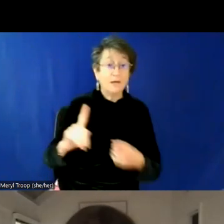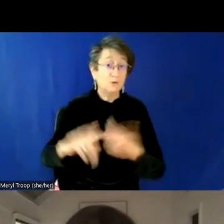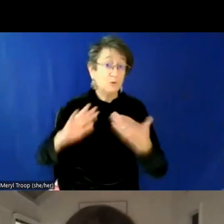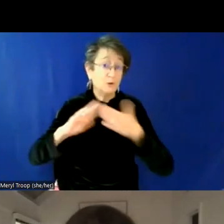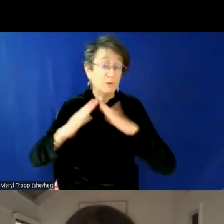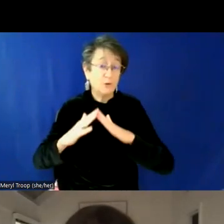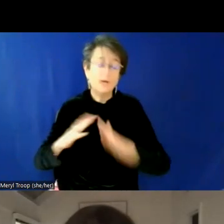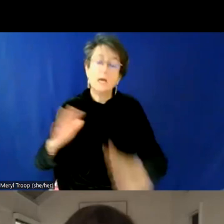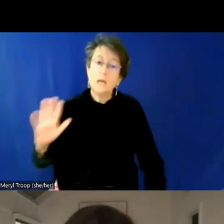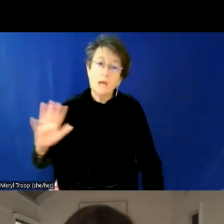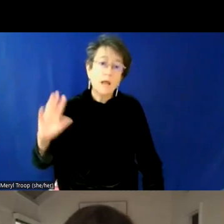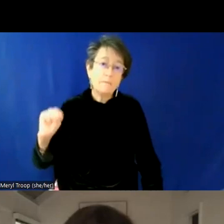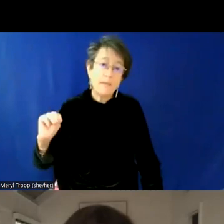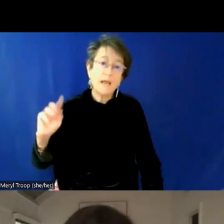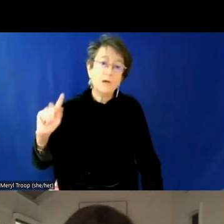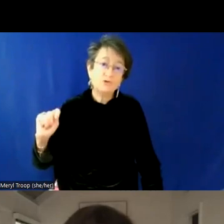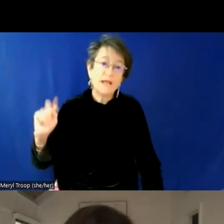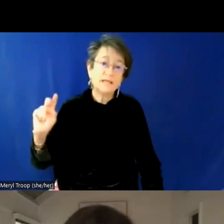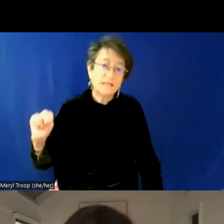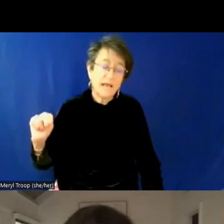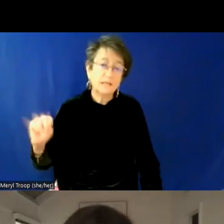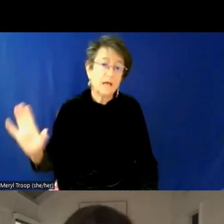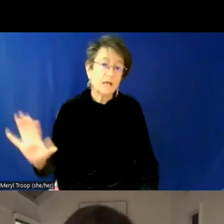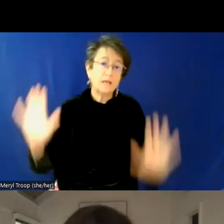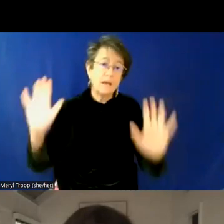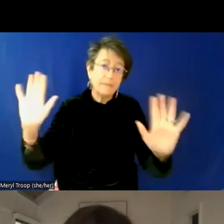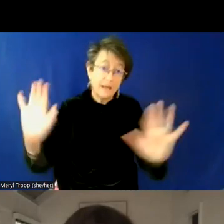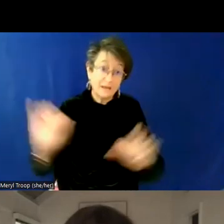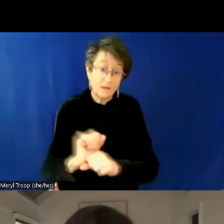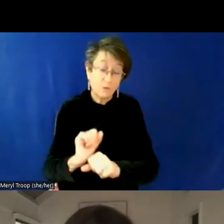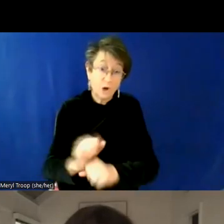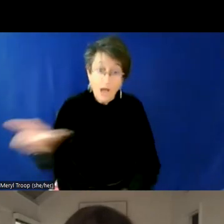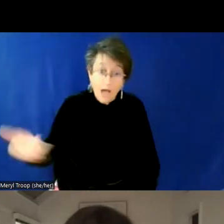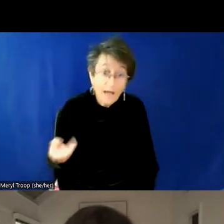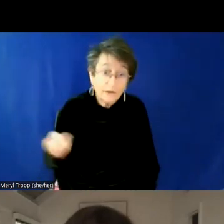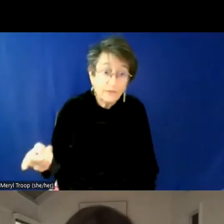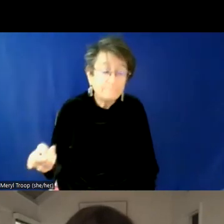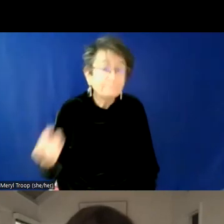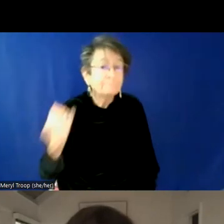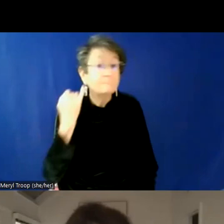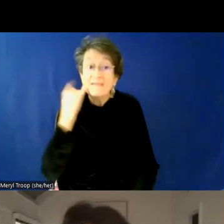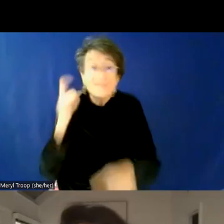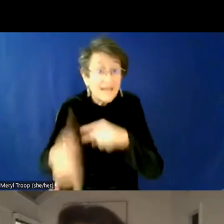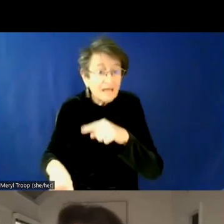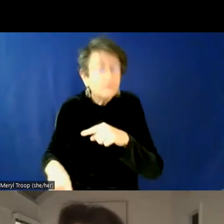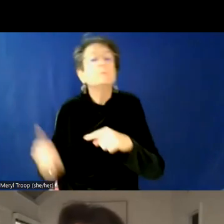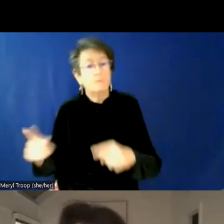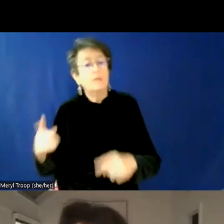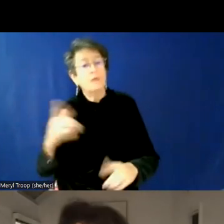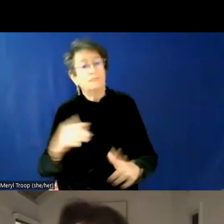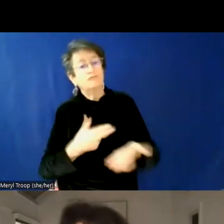work, support them, hire them, uh, you know, and if they are not available, they will make good recommendations as to who can help you out.